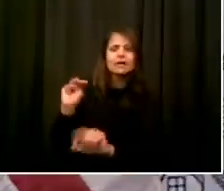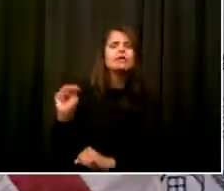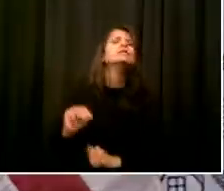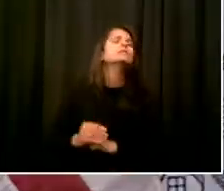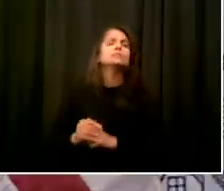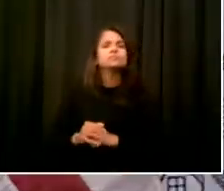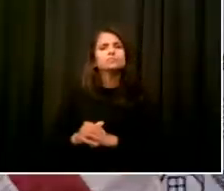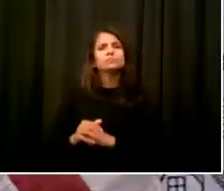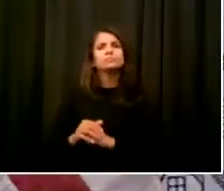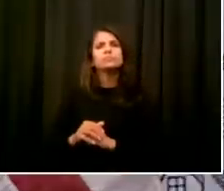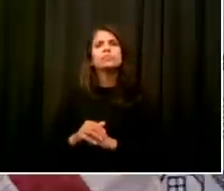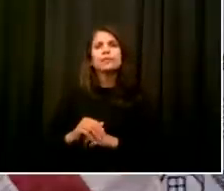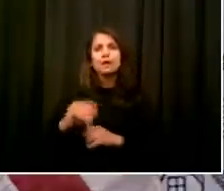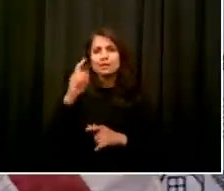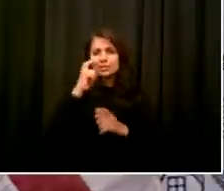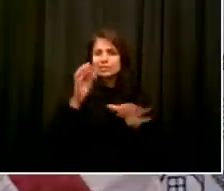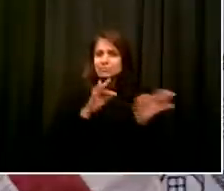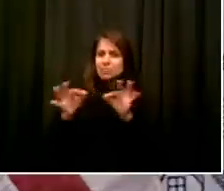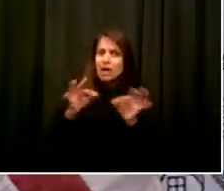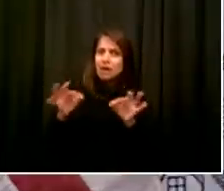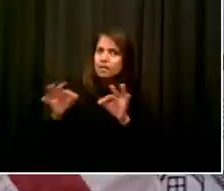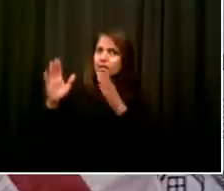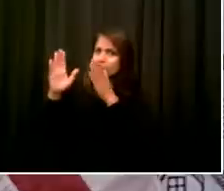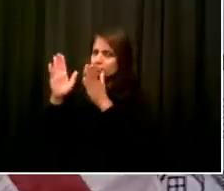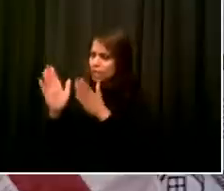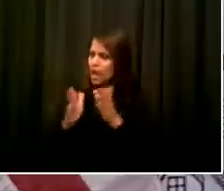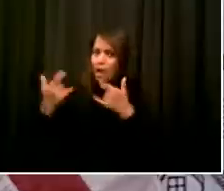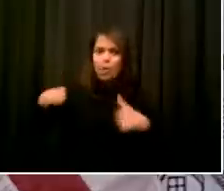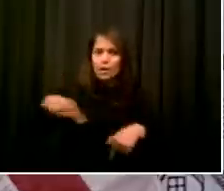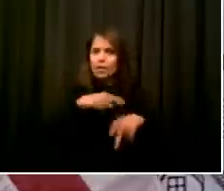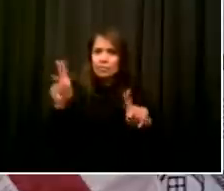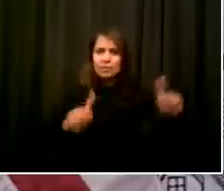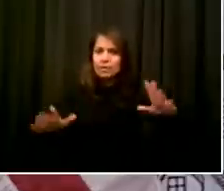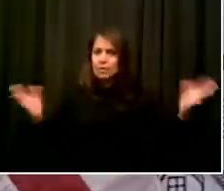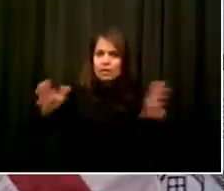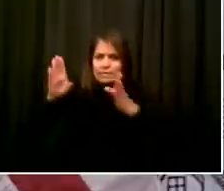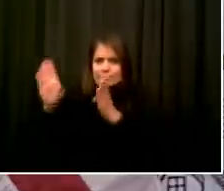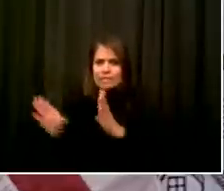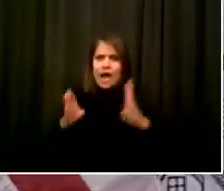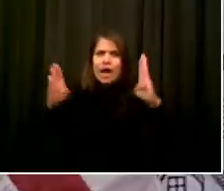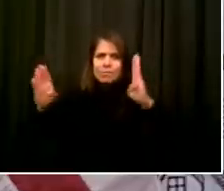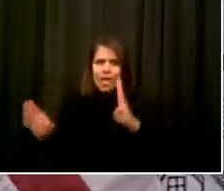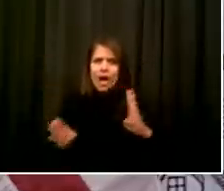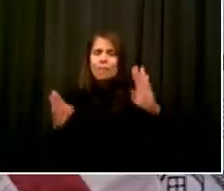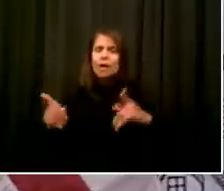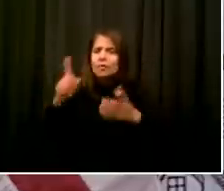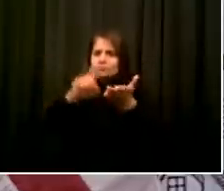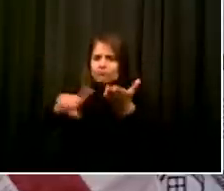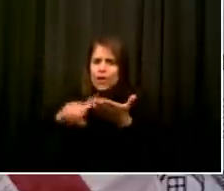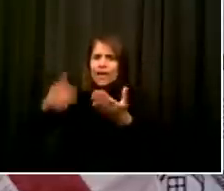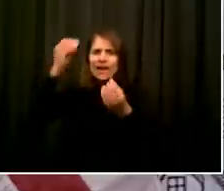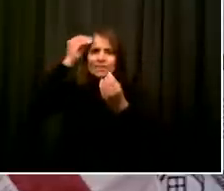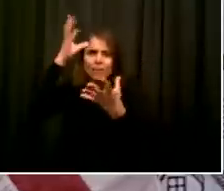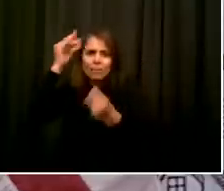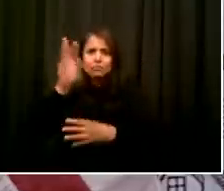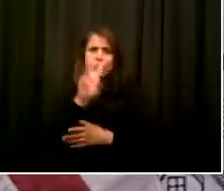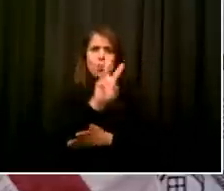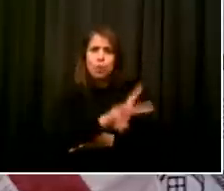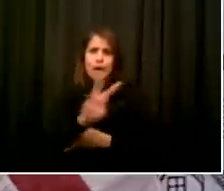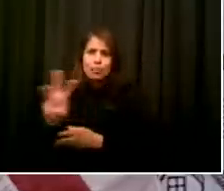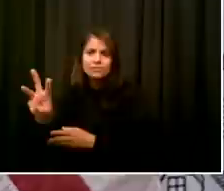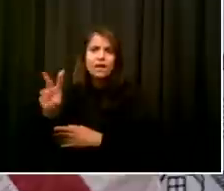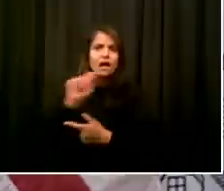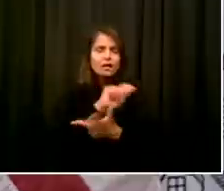pockets of restaurant owners. But please, everyone, respect the rules in the name of health and safety, because the last thing we want is for this